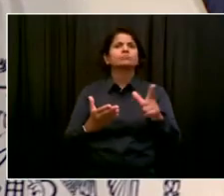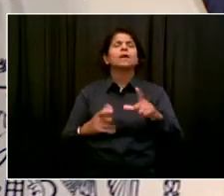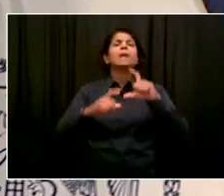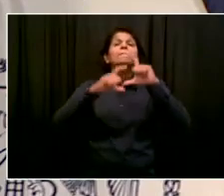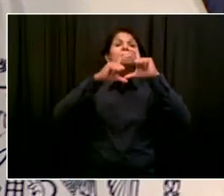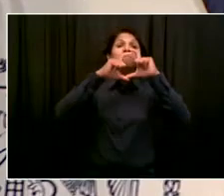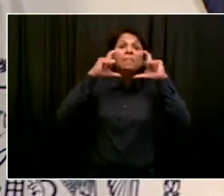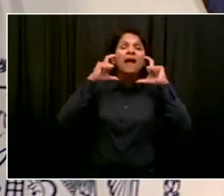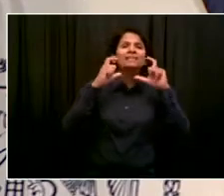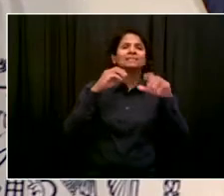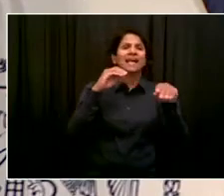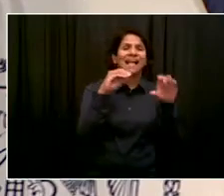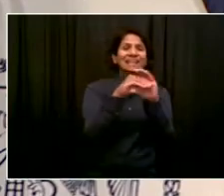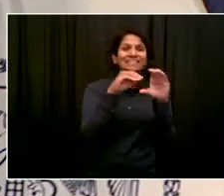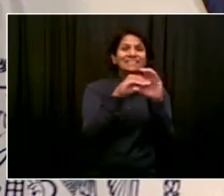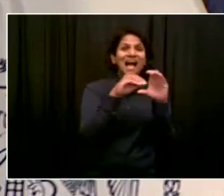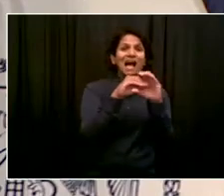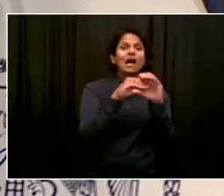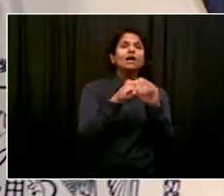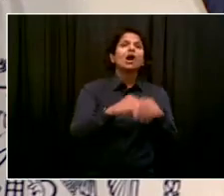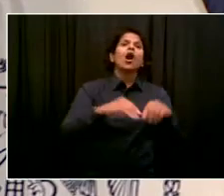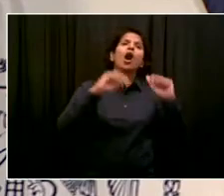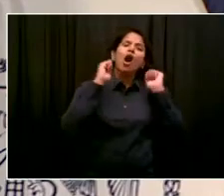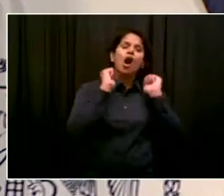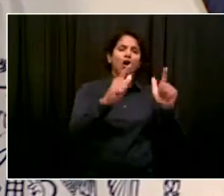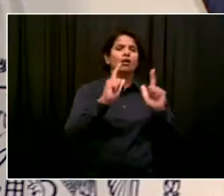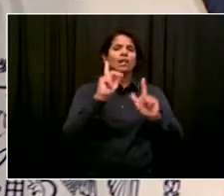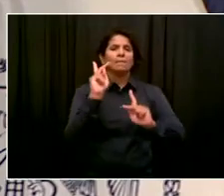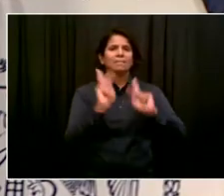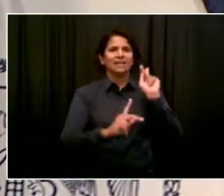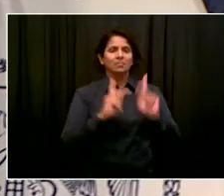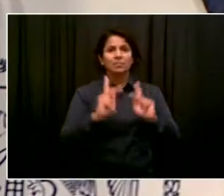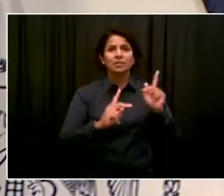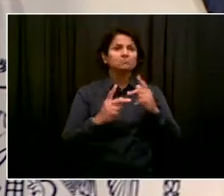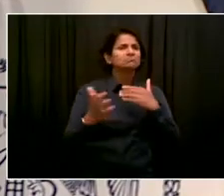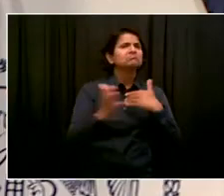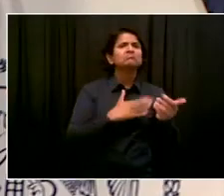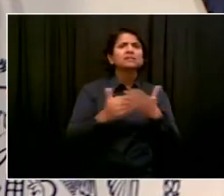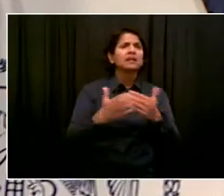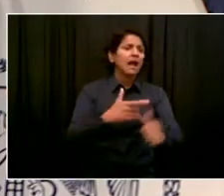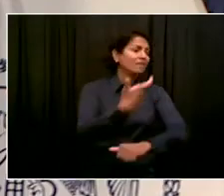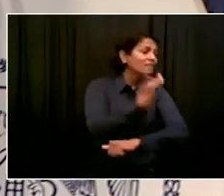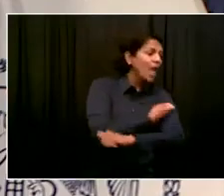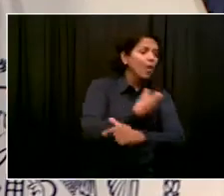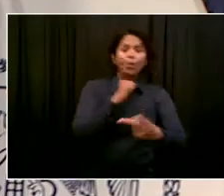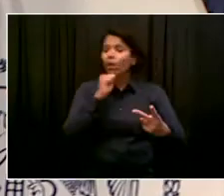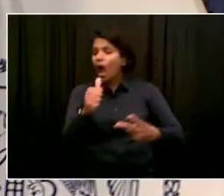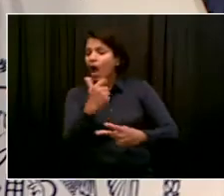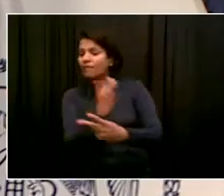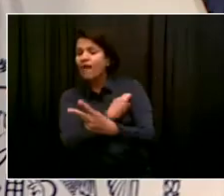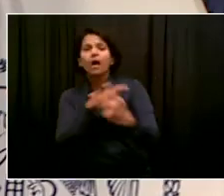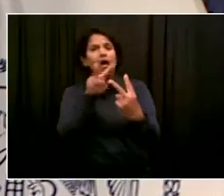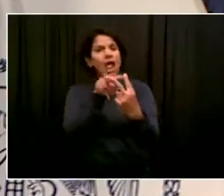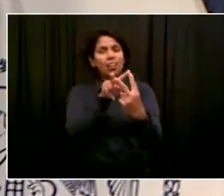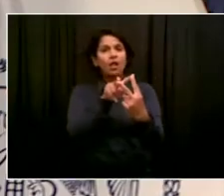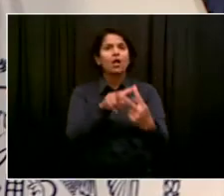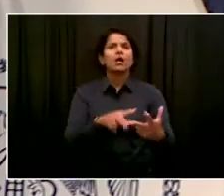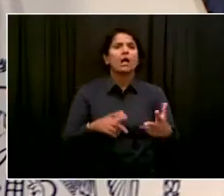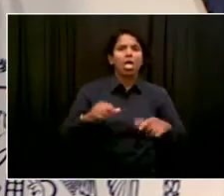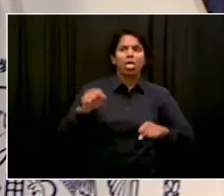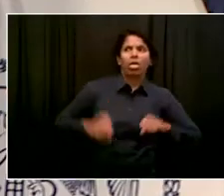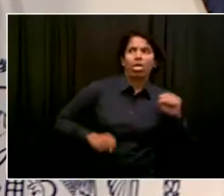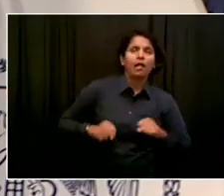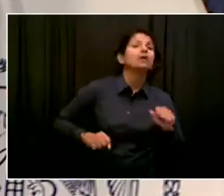If you don't know the people you're around, if you're not sure if they're vaccinated or not, or if you know some are unvaccinated, absolutely crucial to wear a mask,